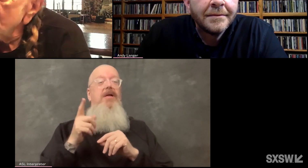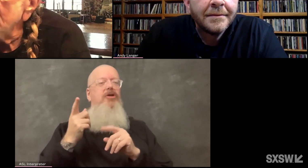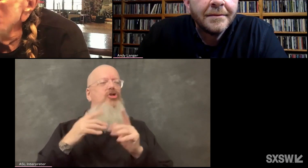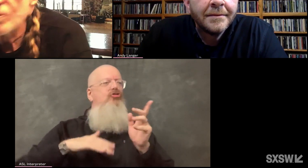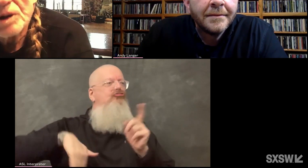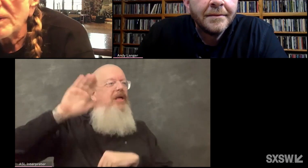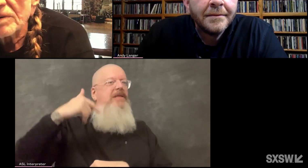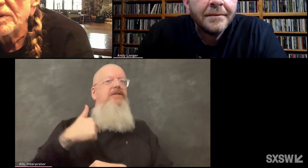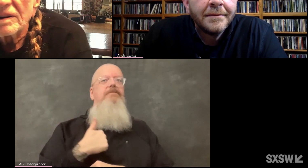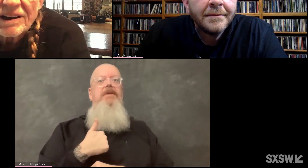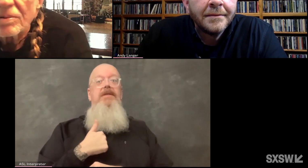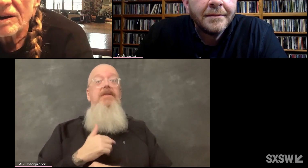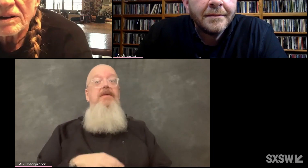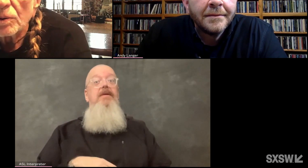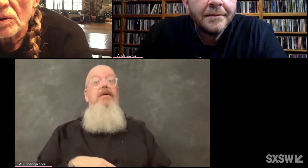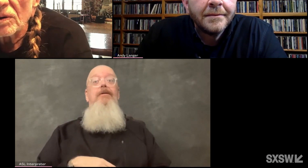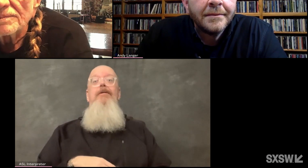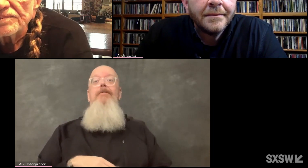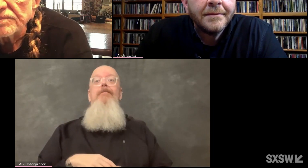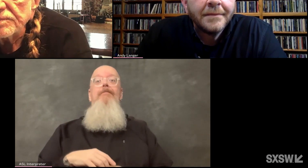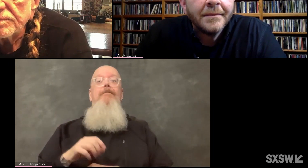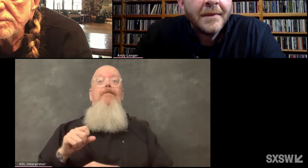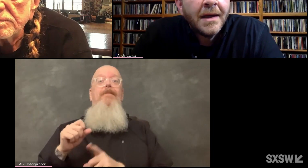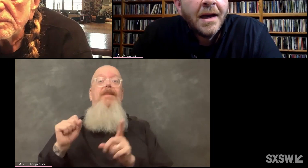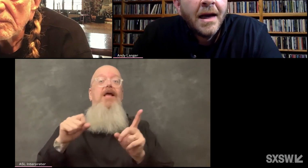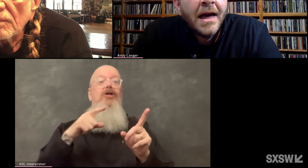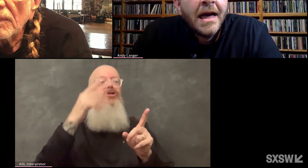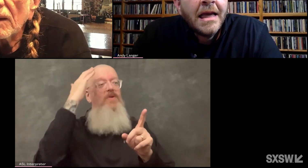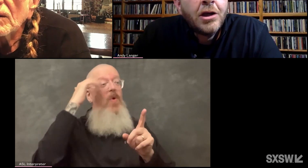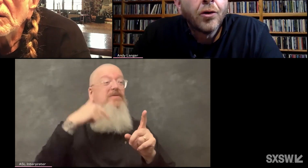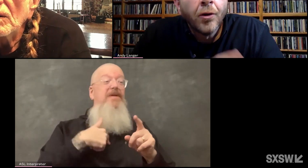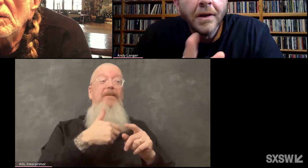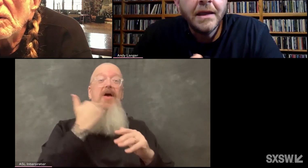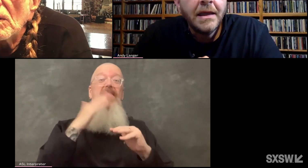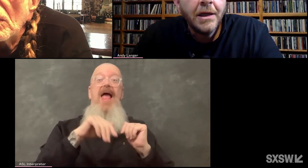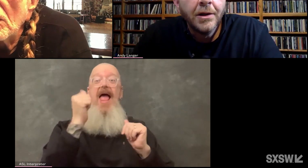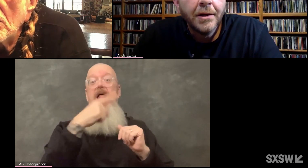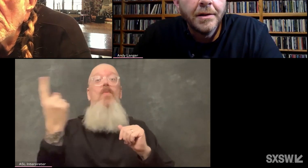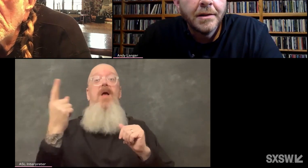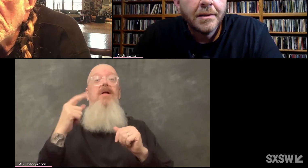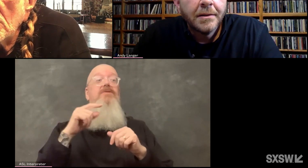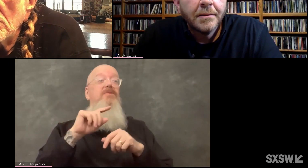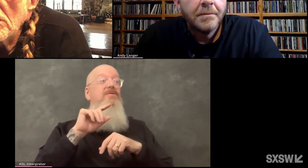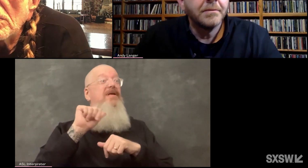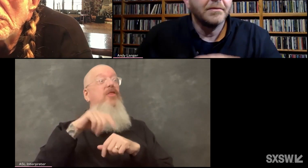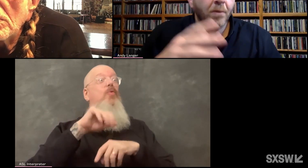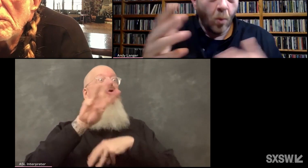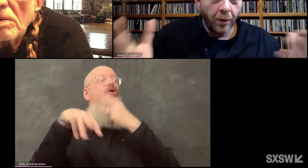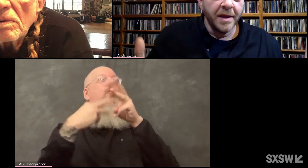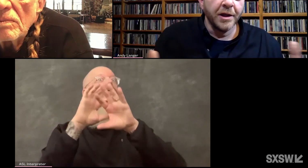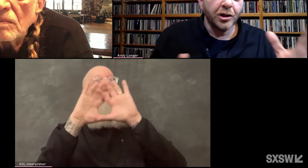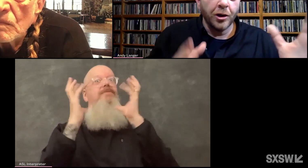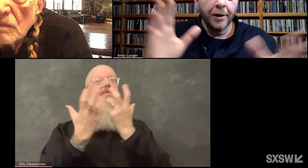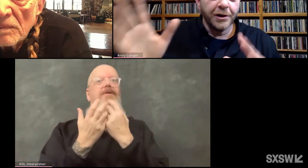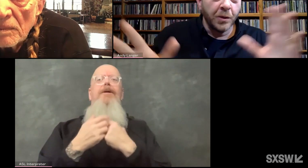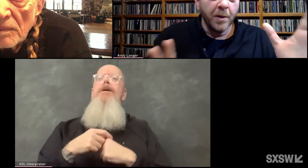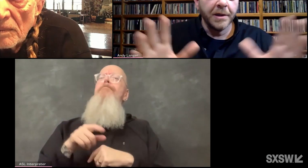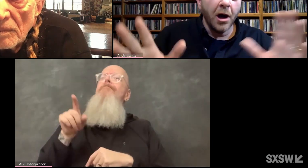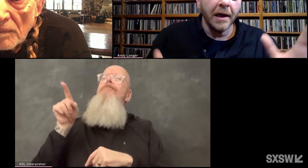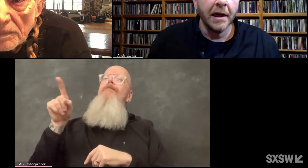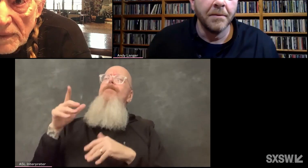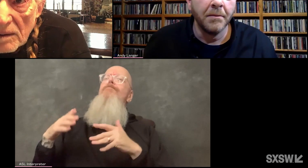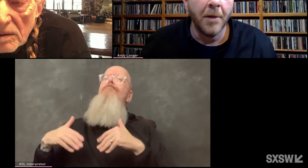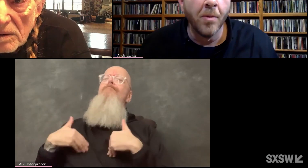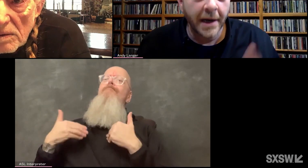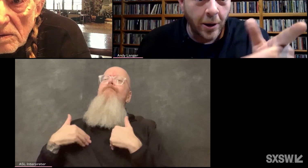yeah, she knows me better than anybody in the world. Your early years were in the church and